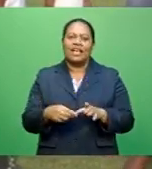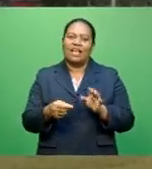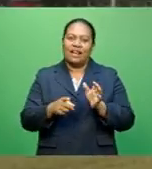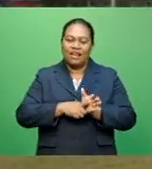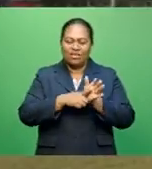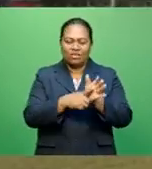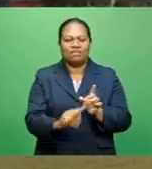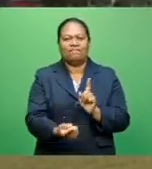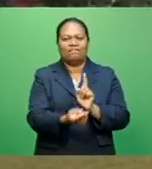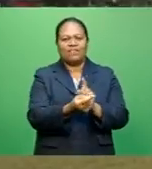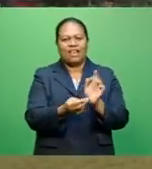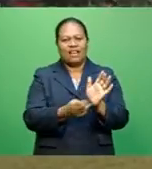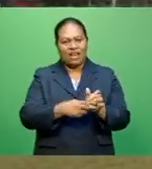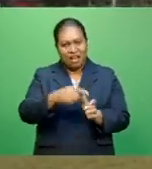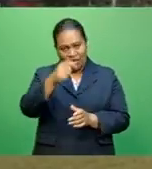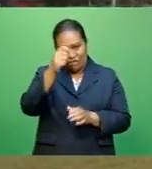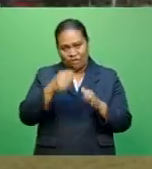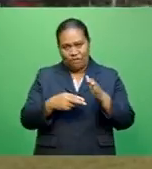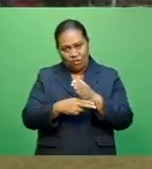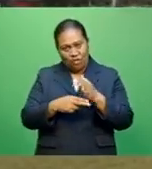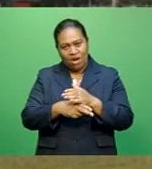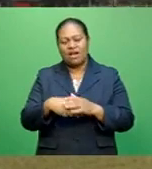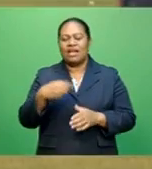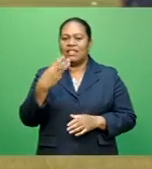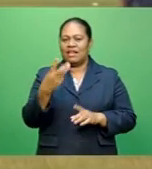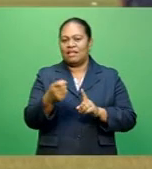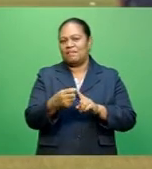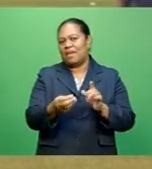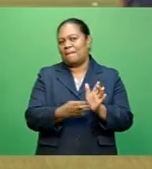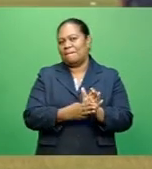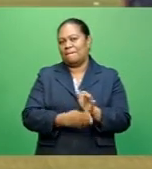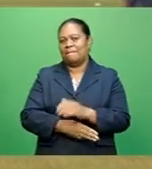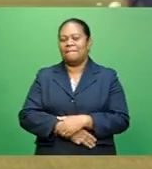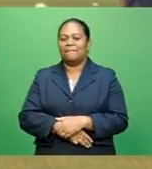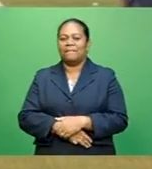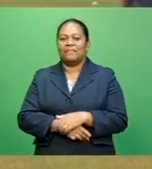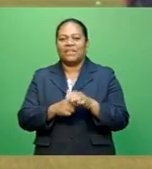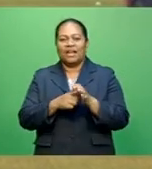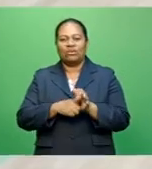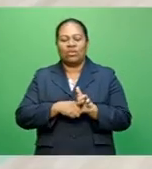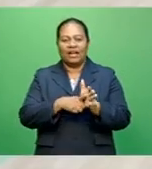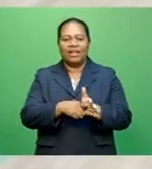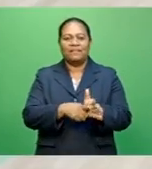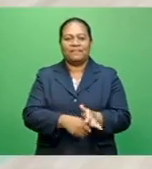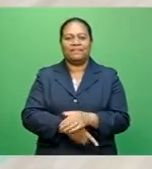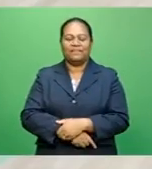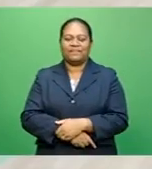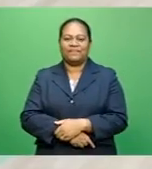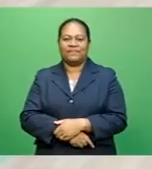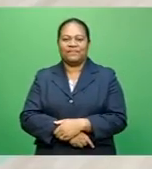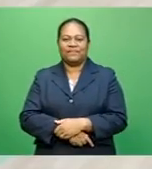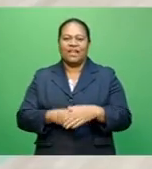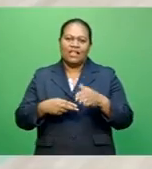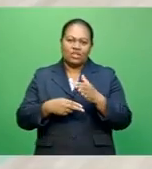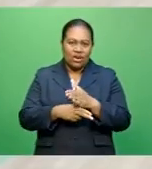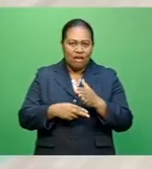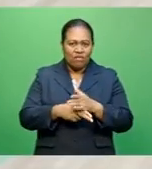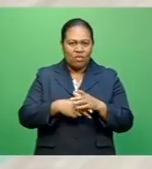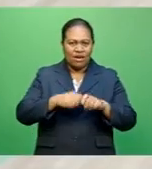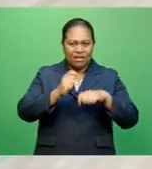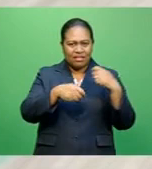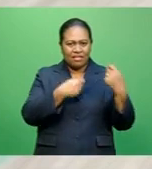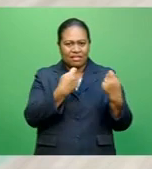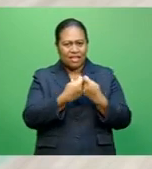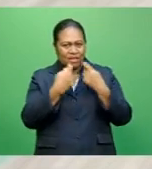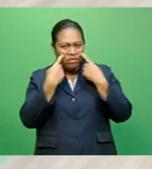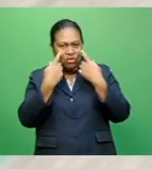next Sunday at Churchill Park at 3 p.m. Philippe Naikaso, FBC Sports. The Navo Futsal team has vowed